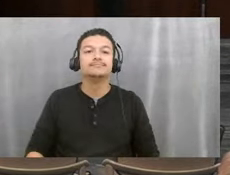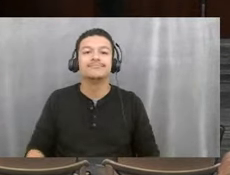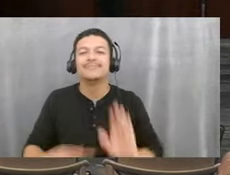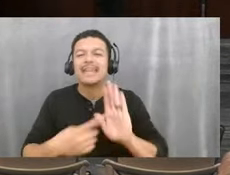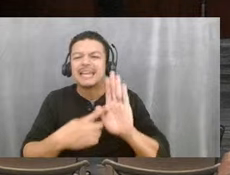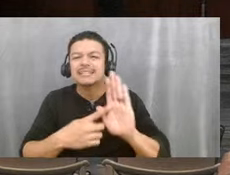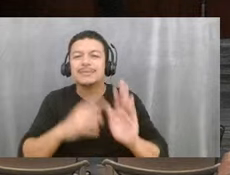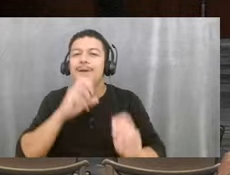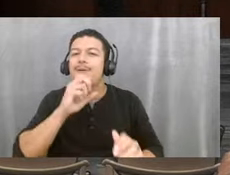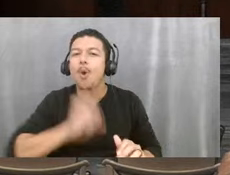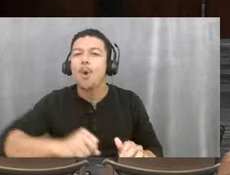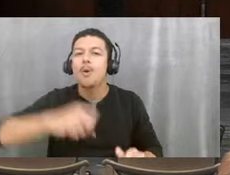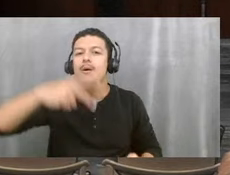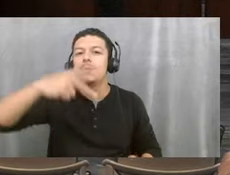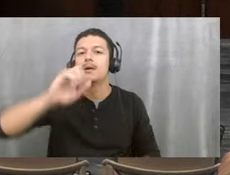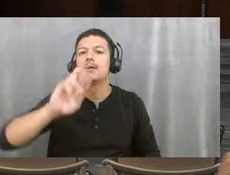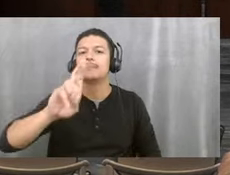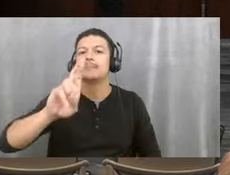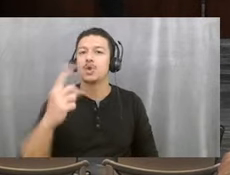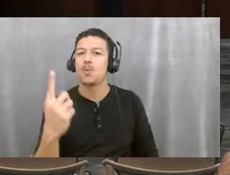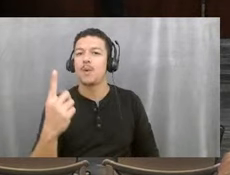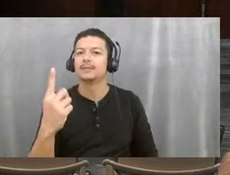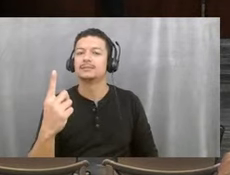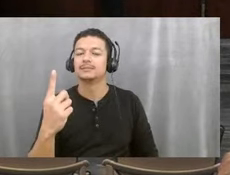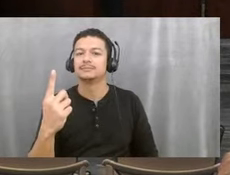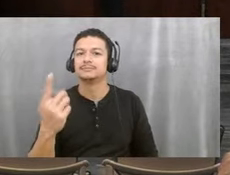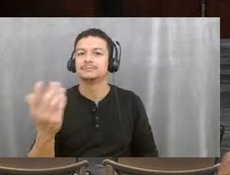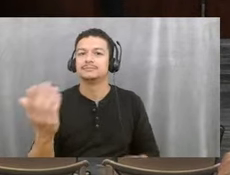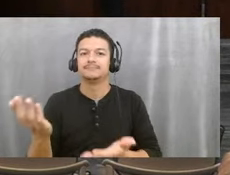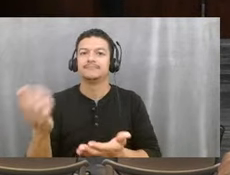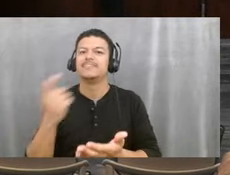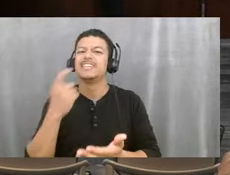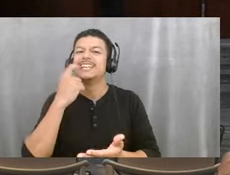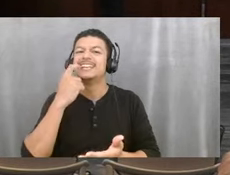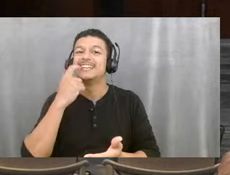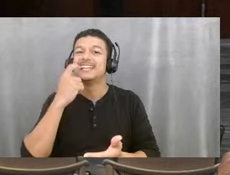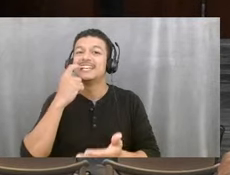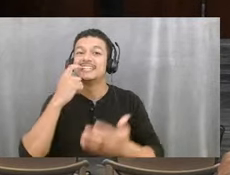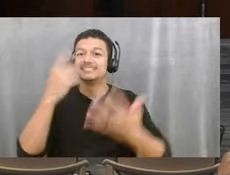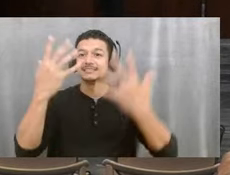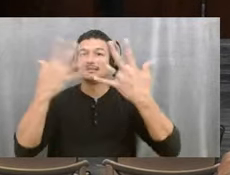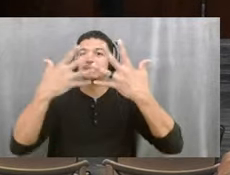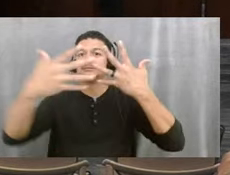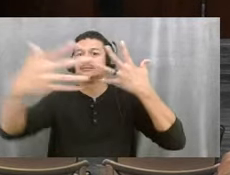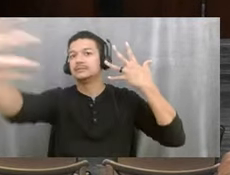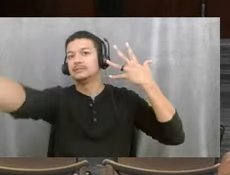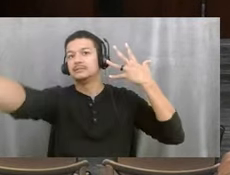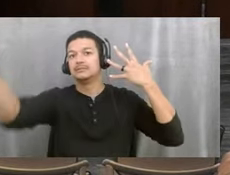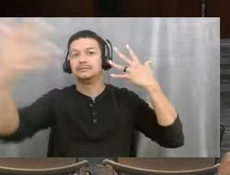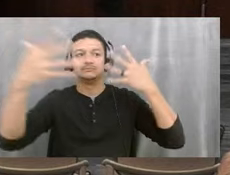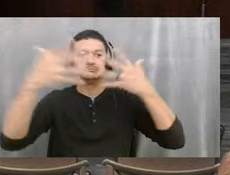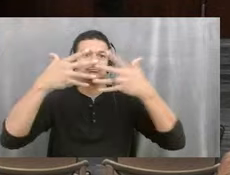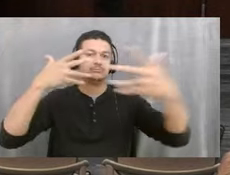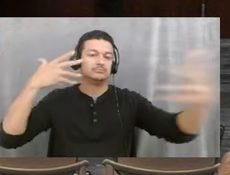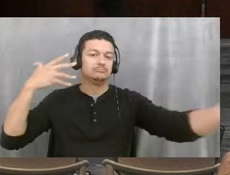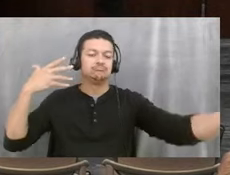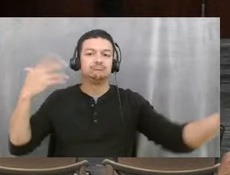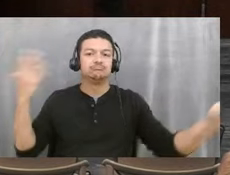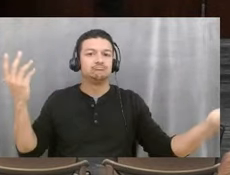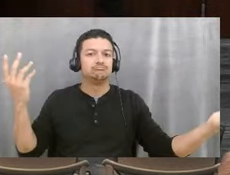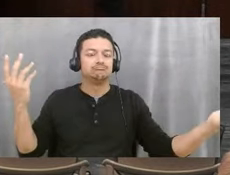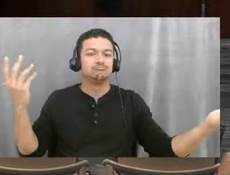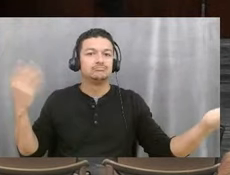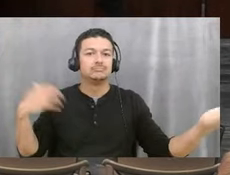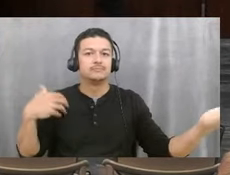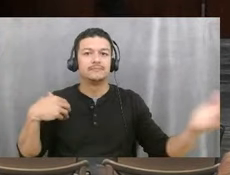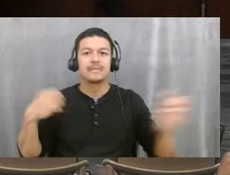site, um, it is glass through and you can see in and it's just, it, I drive by